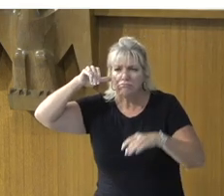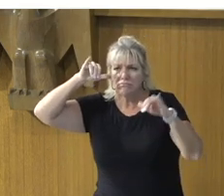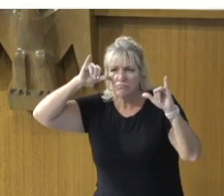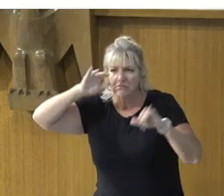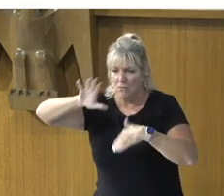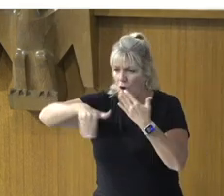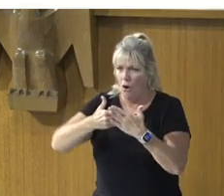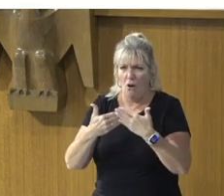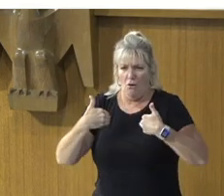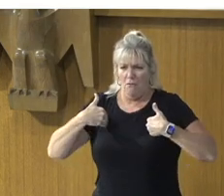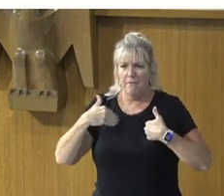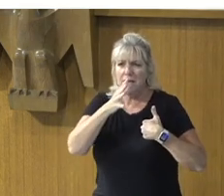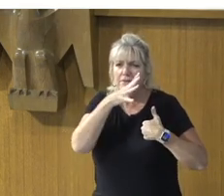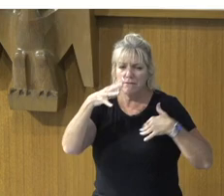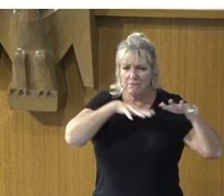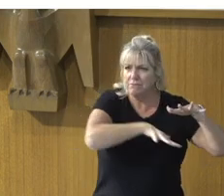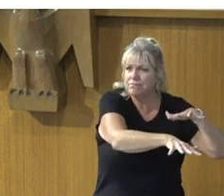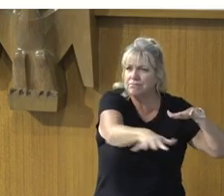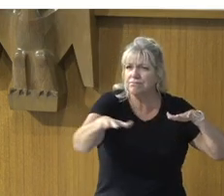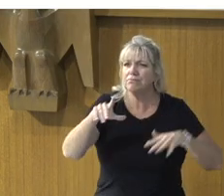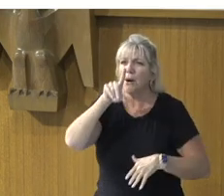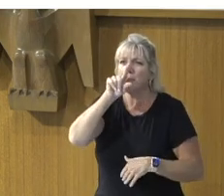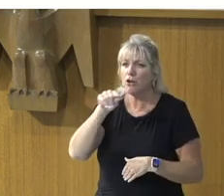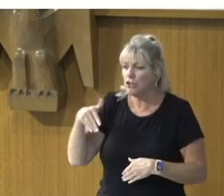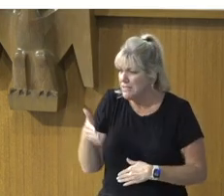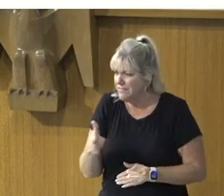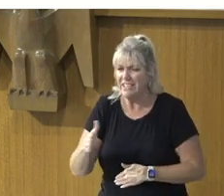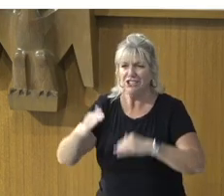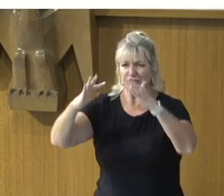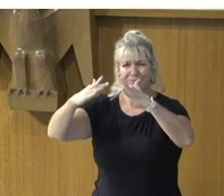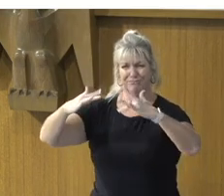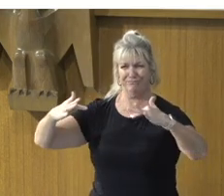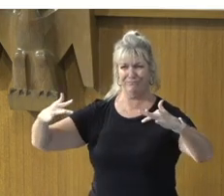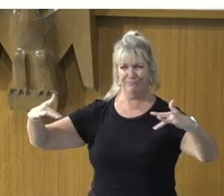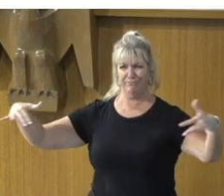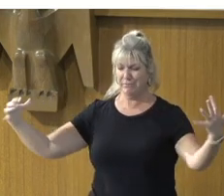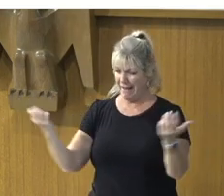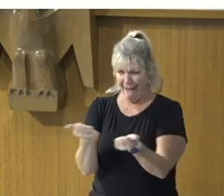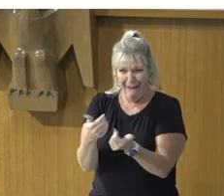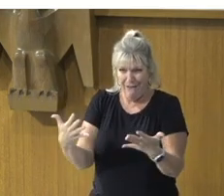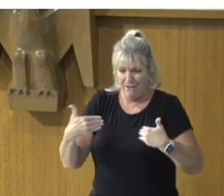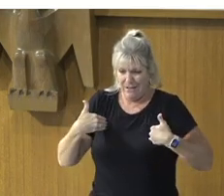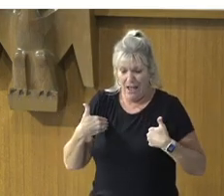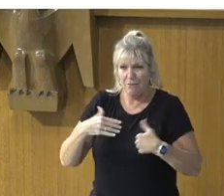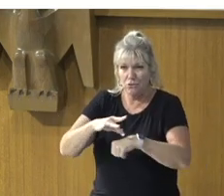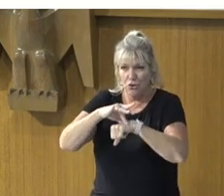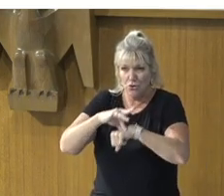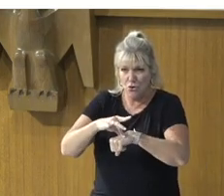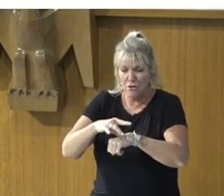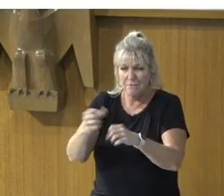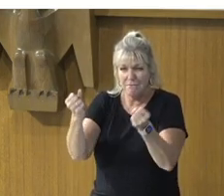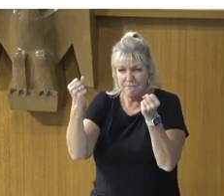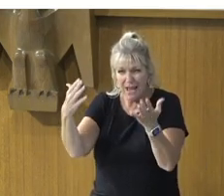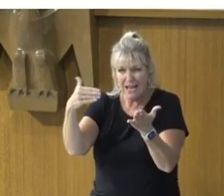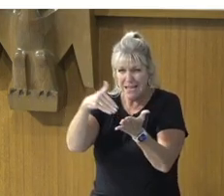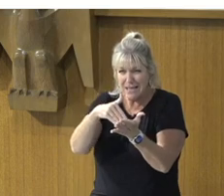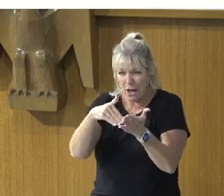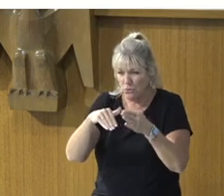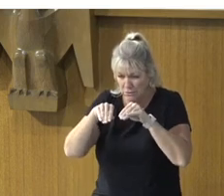of the field, the birds of the air, the fish of the sea, and whatever passes along the paths of the sea.